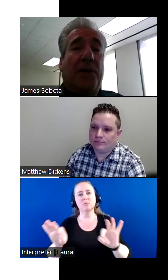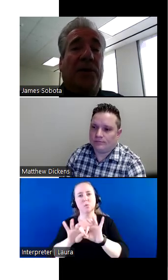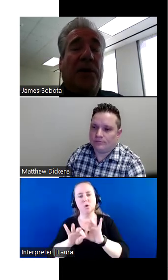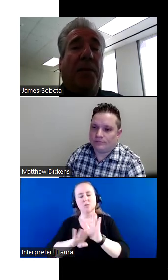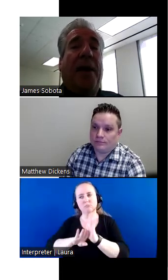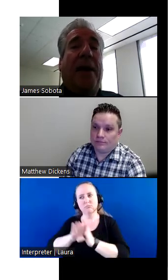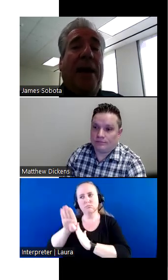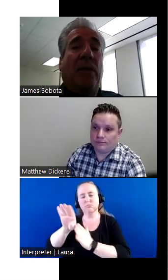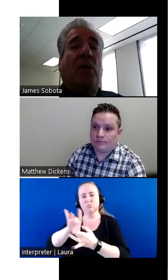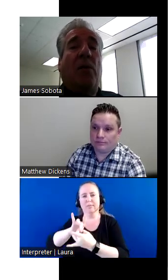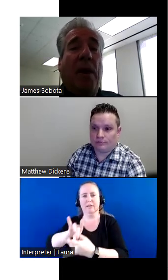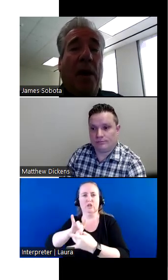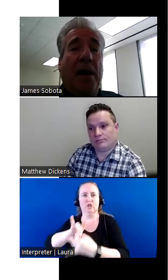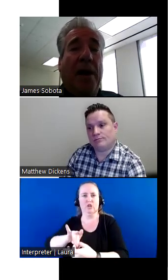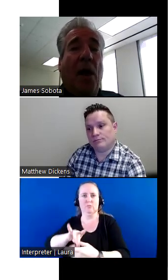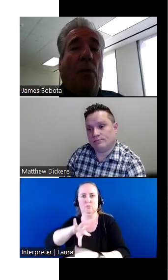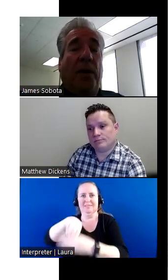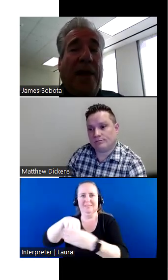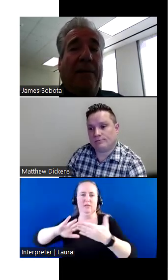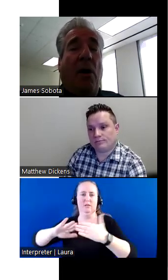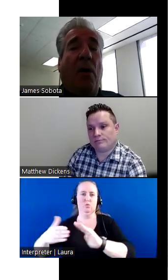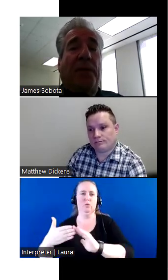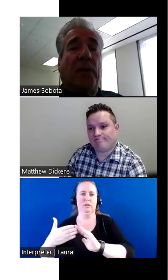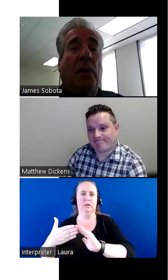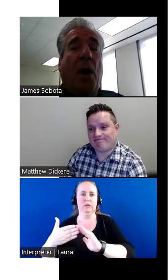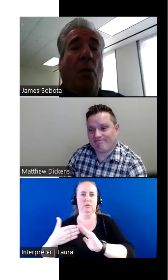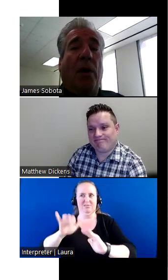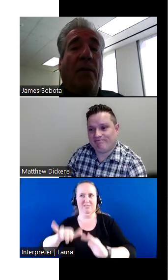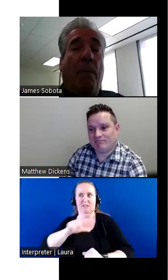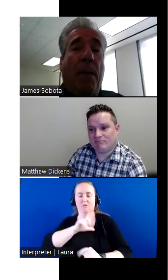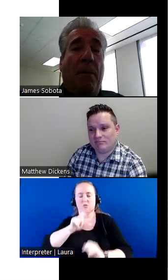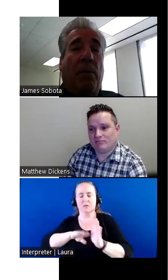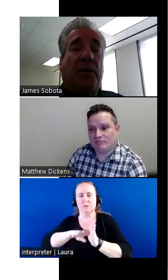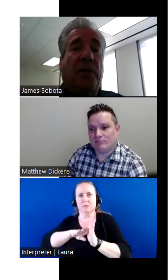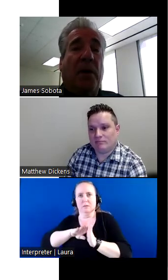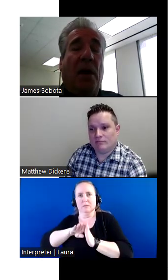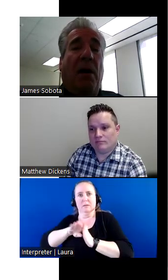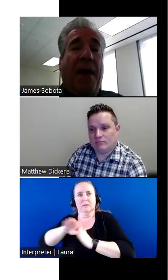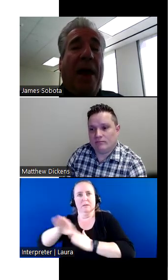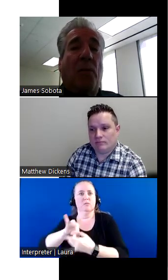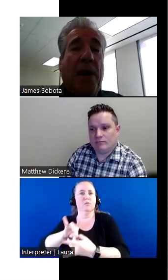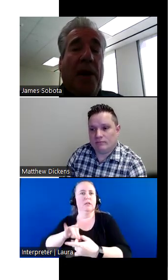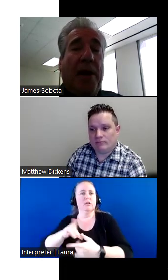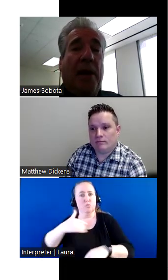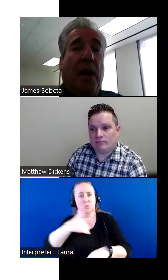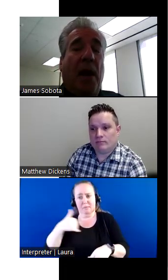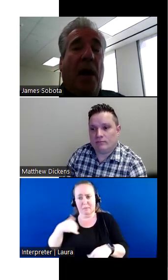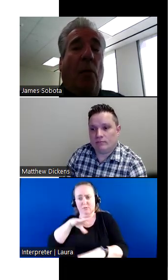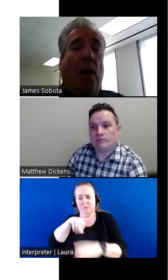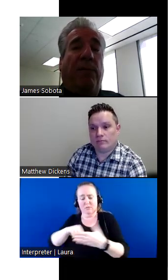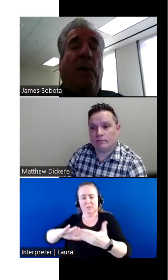a relationship in the community with that officer where the members of that community